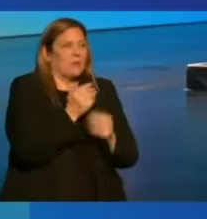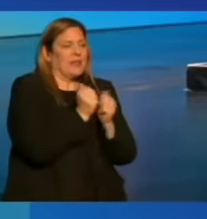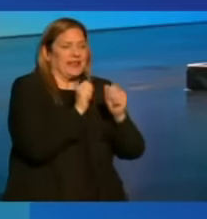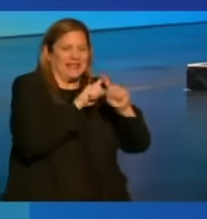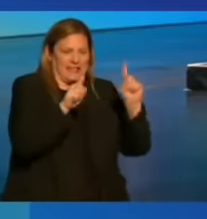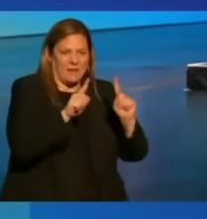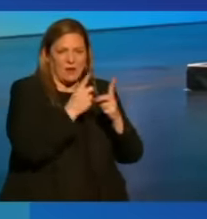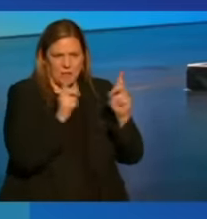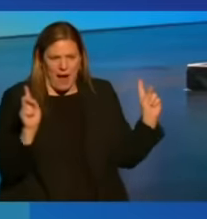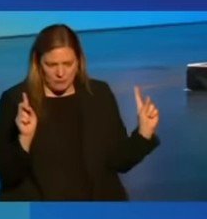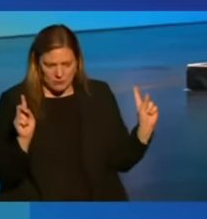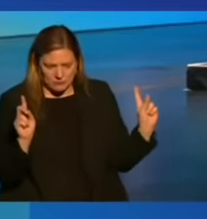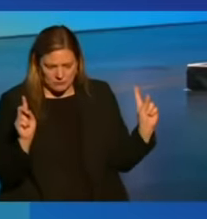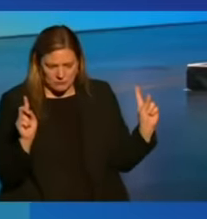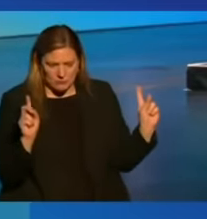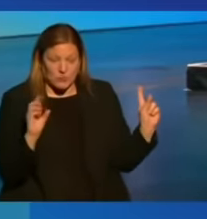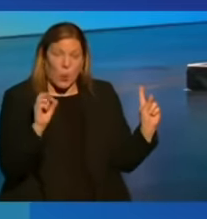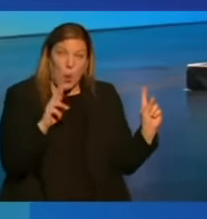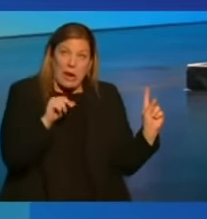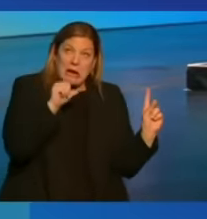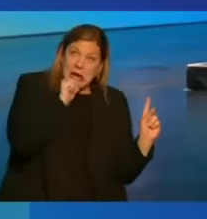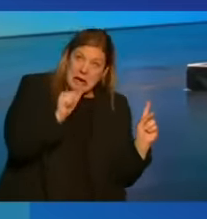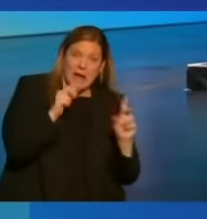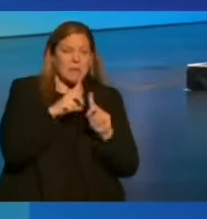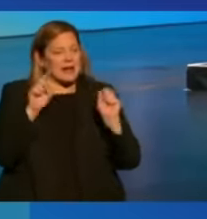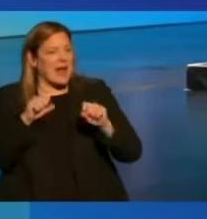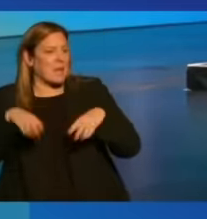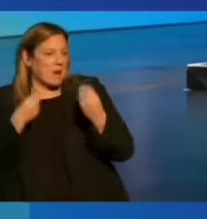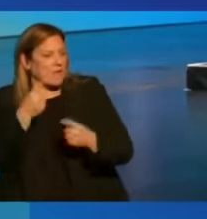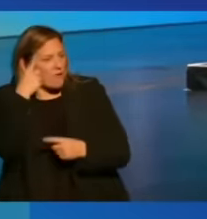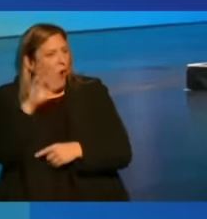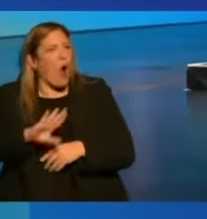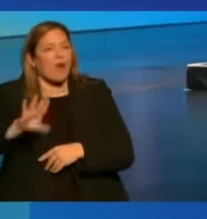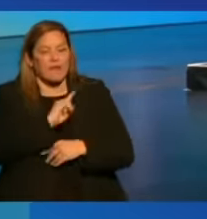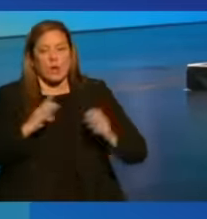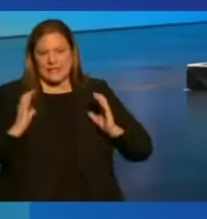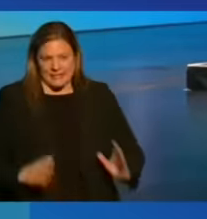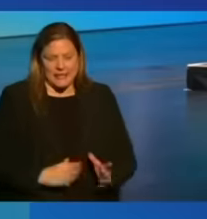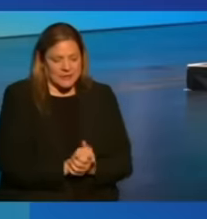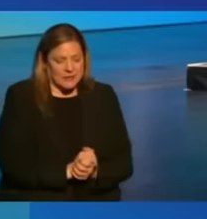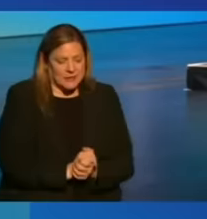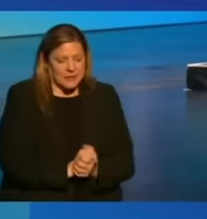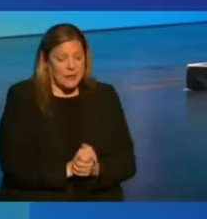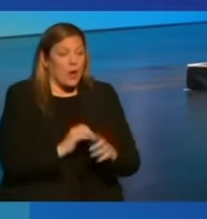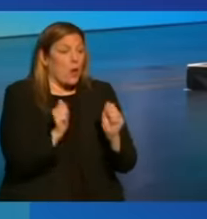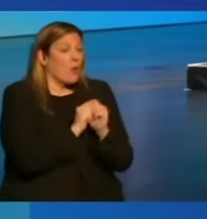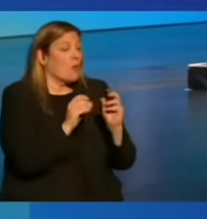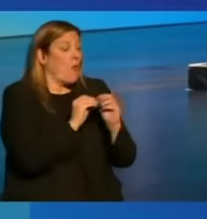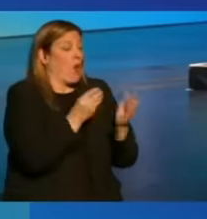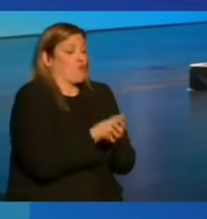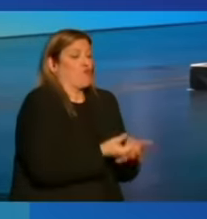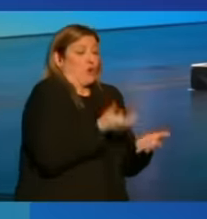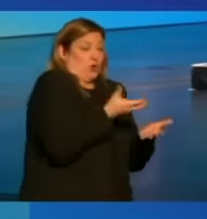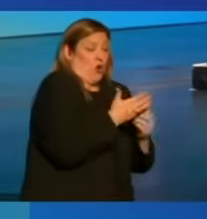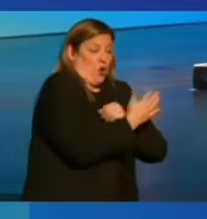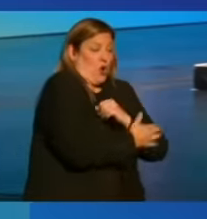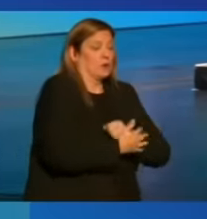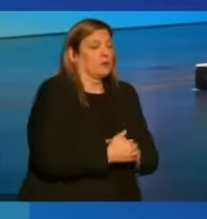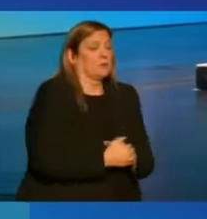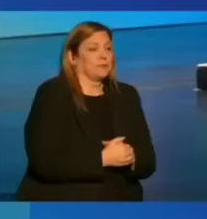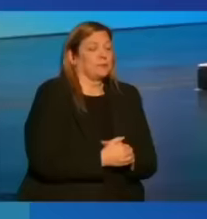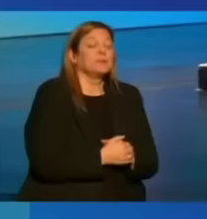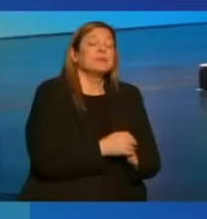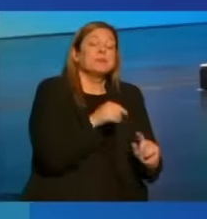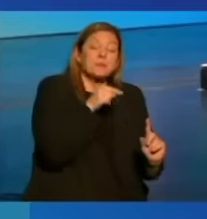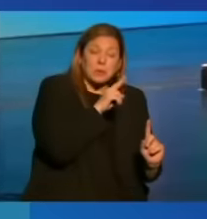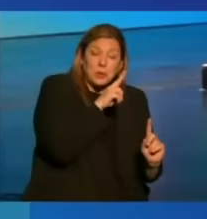or non-democracies provide their citizens. Among rich countries, the U.S. has